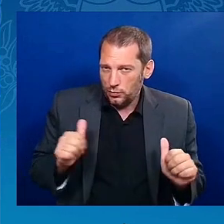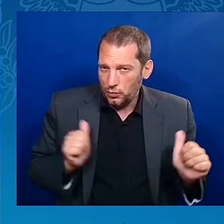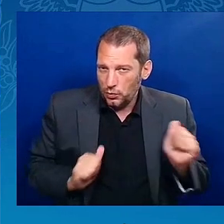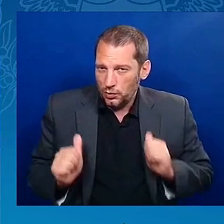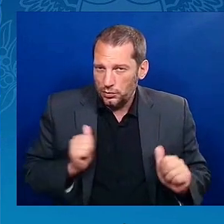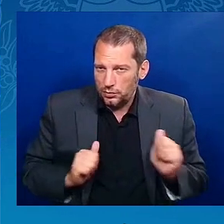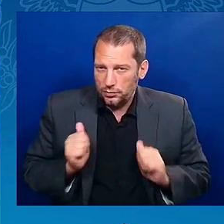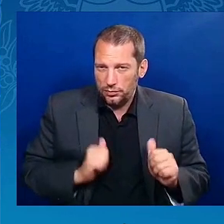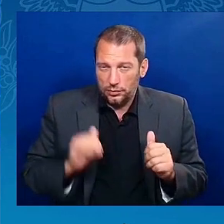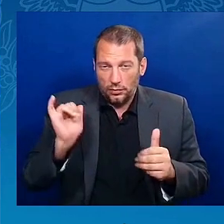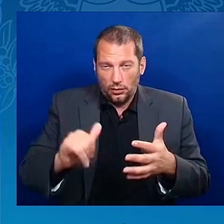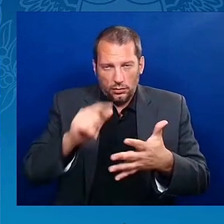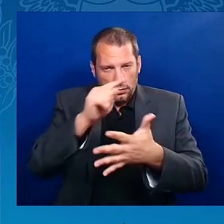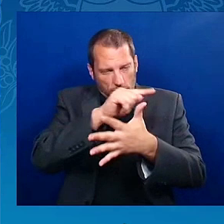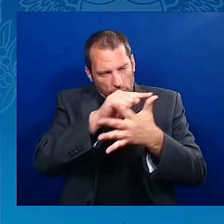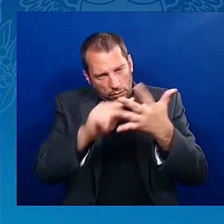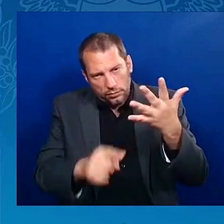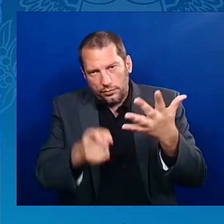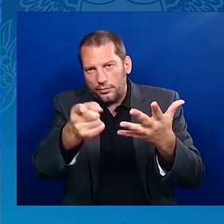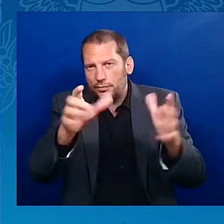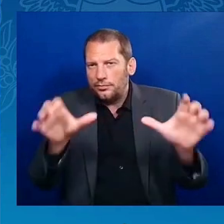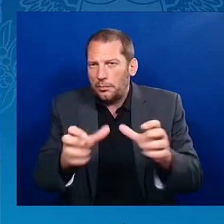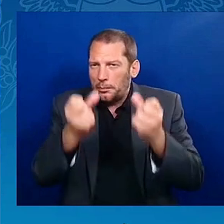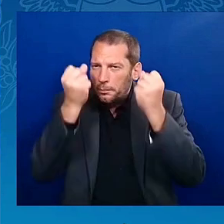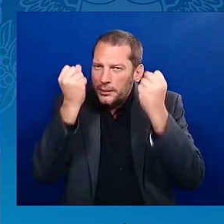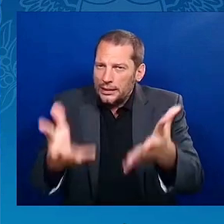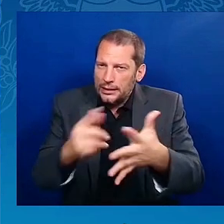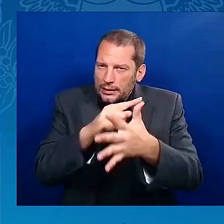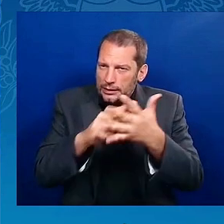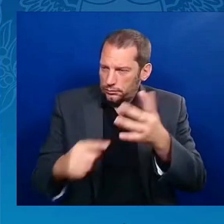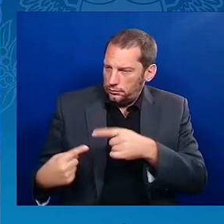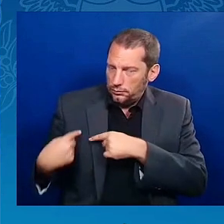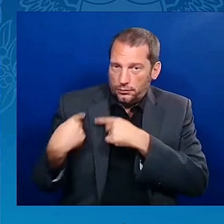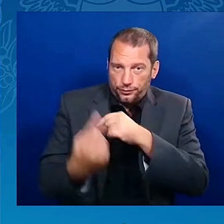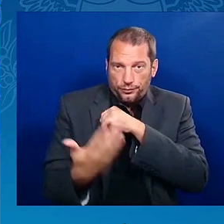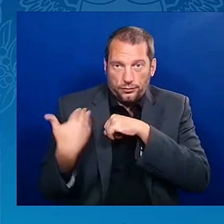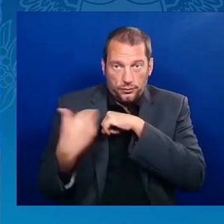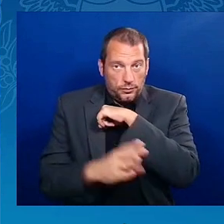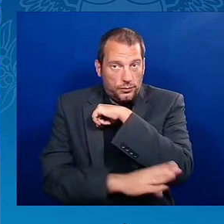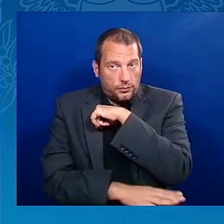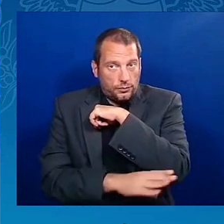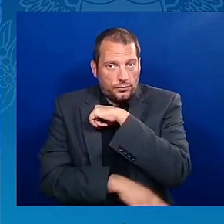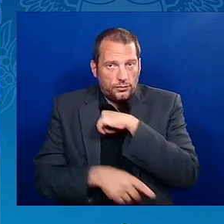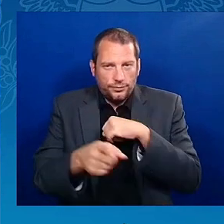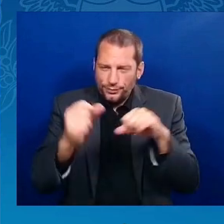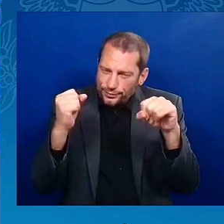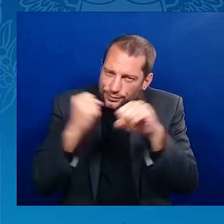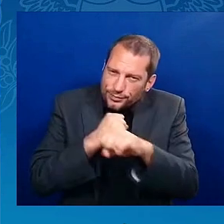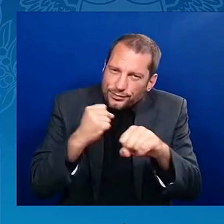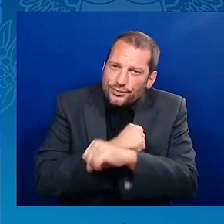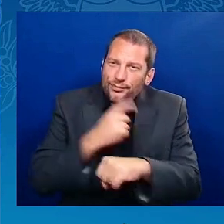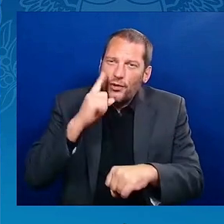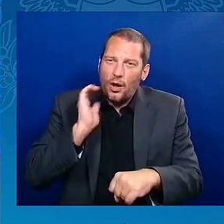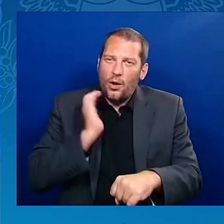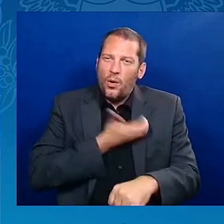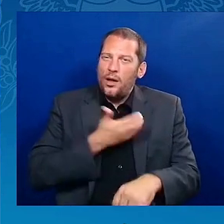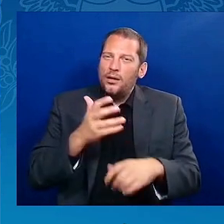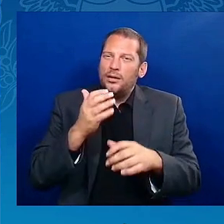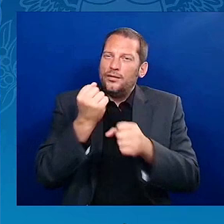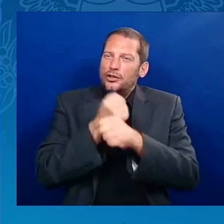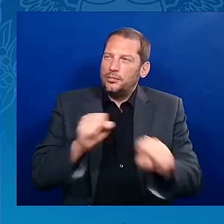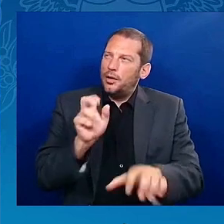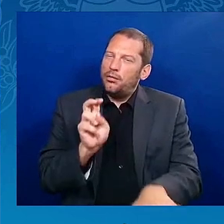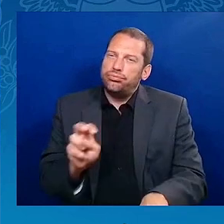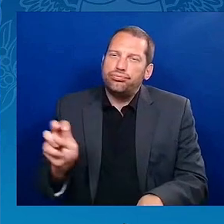fall, you had a fight for our freedoms college tour. Yeah. And you talked to over 15,000